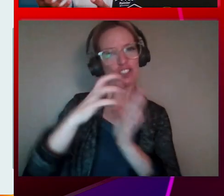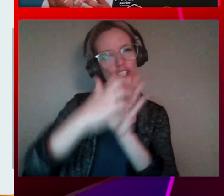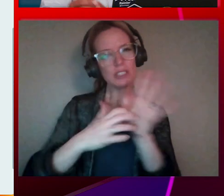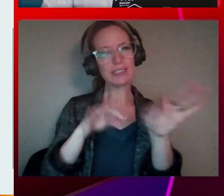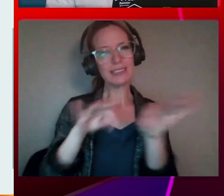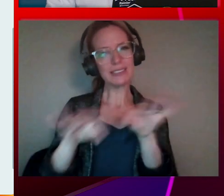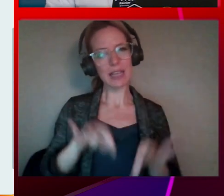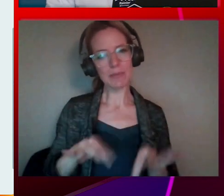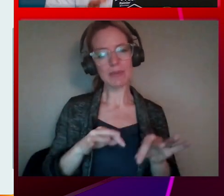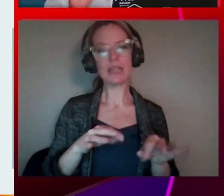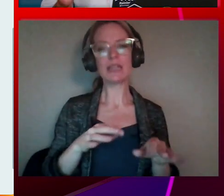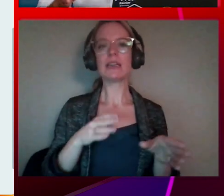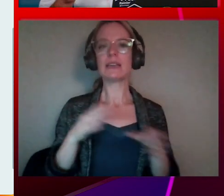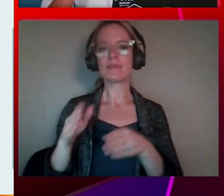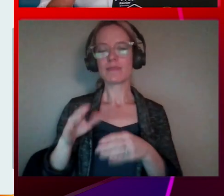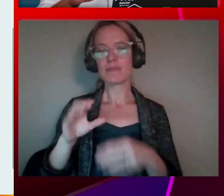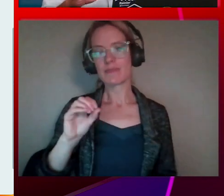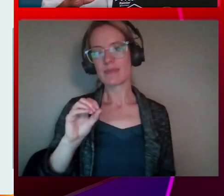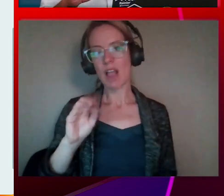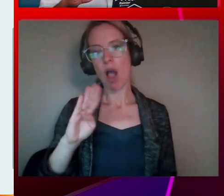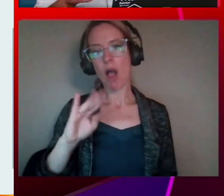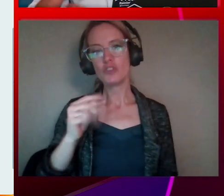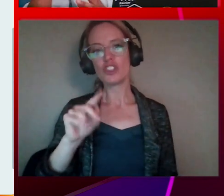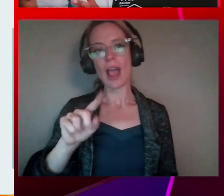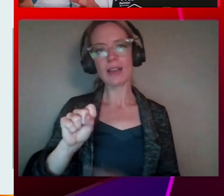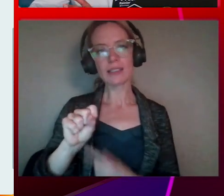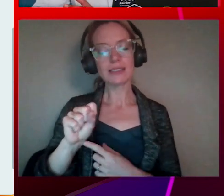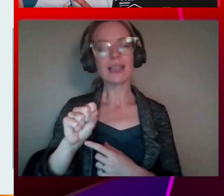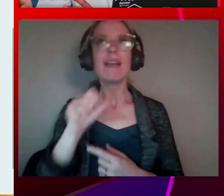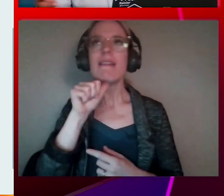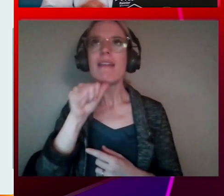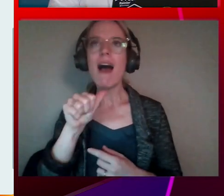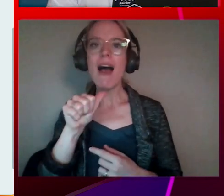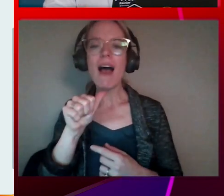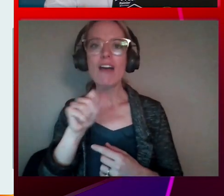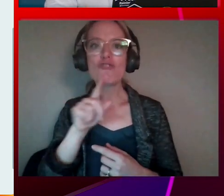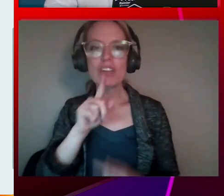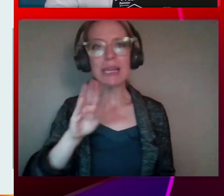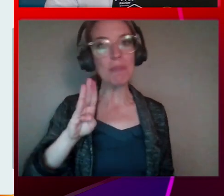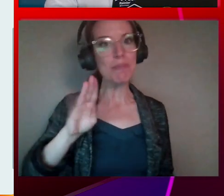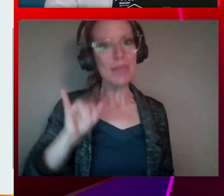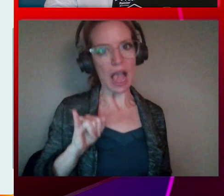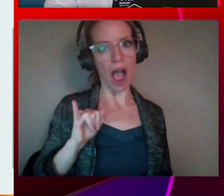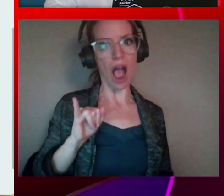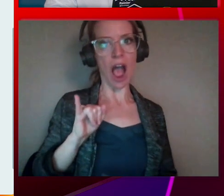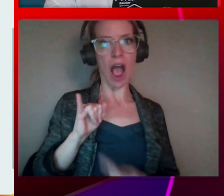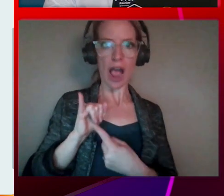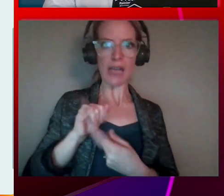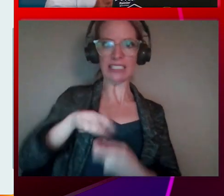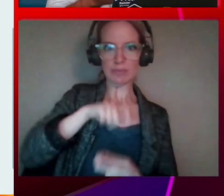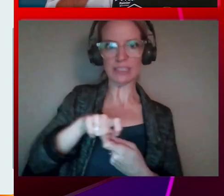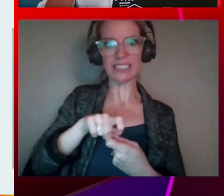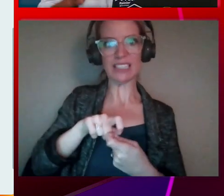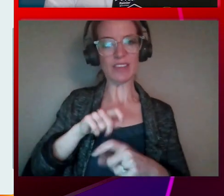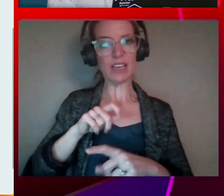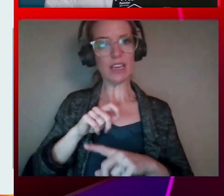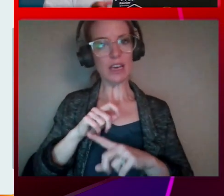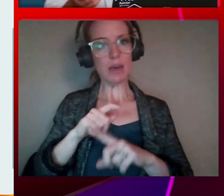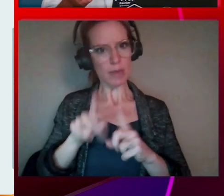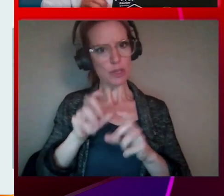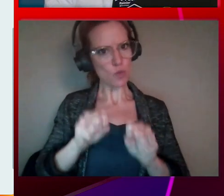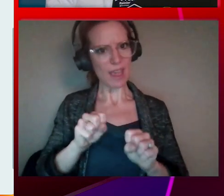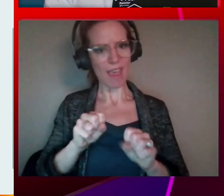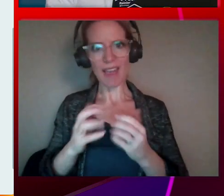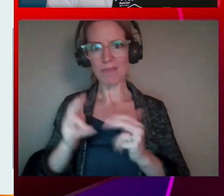as, hey, not really a BI use case. I want to actually get this on a very... And this was a